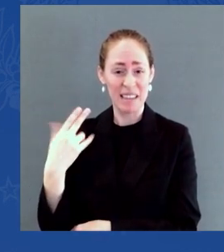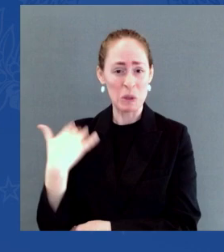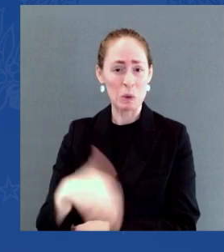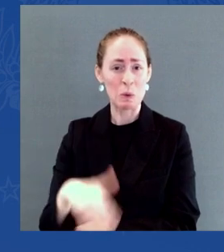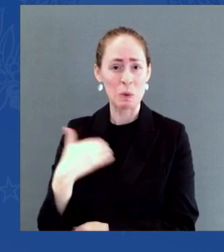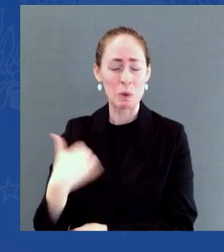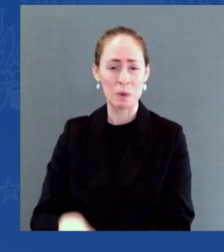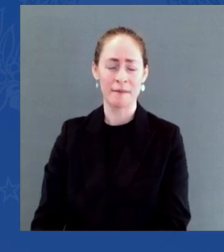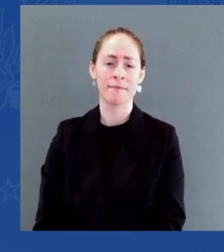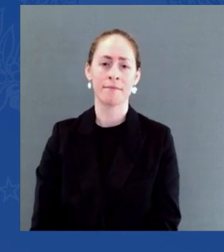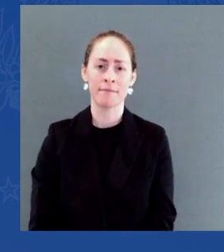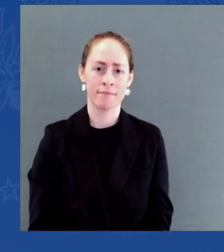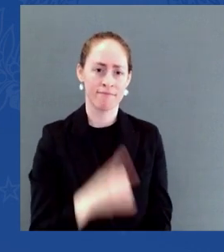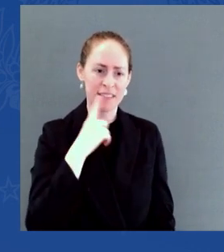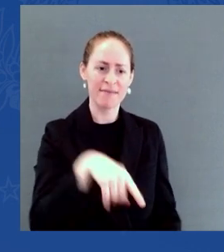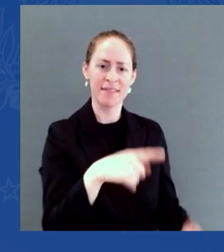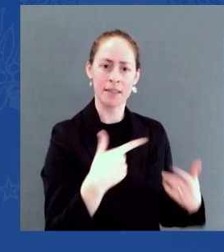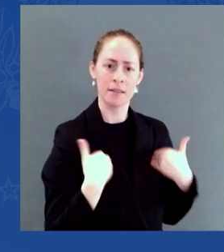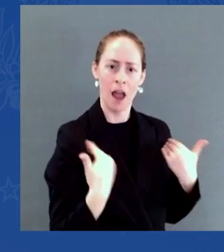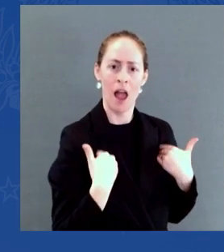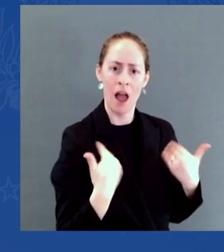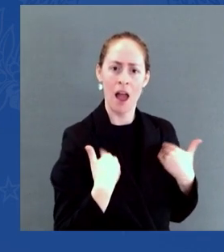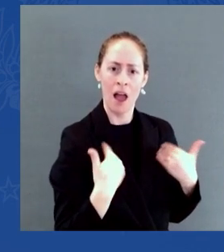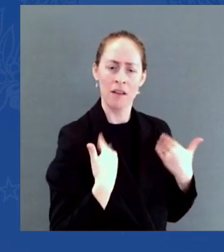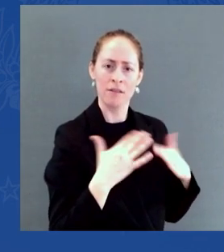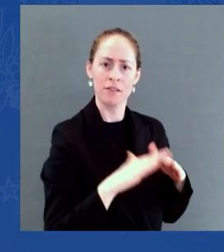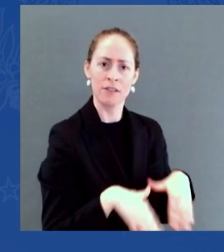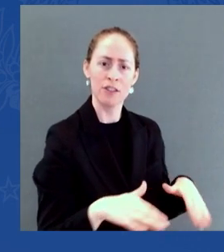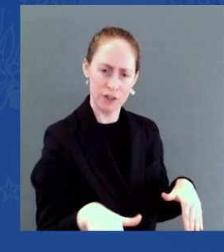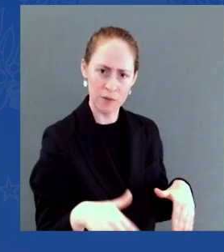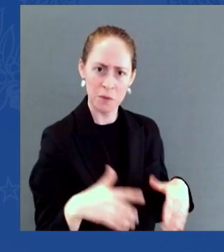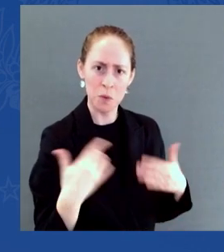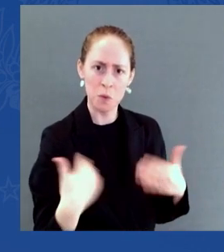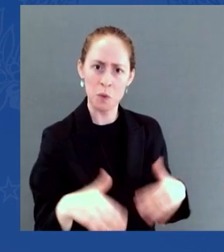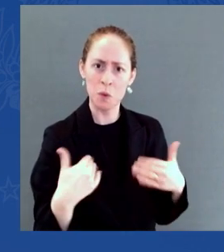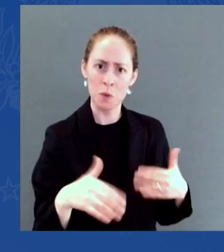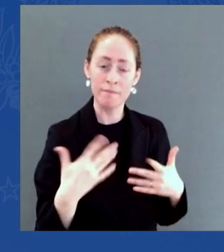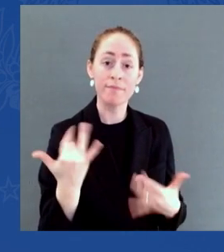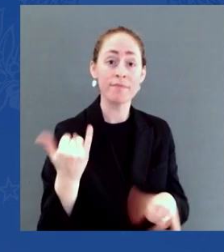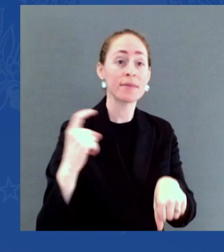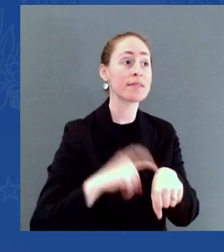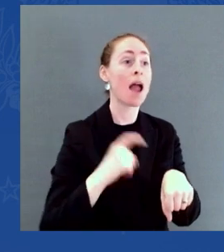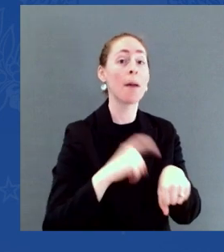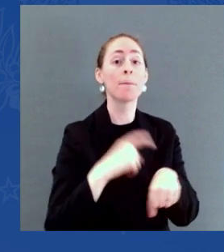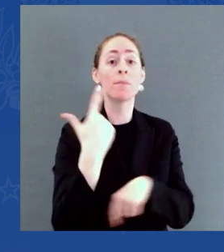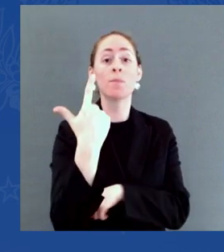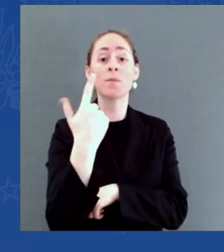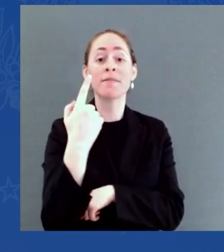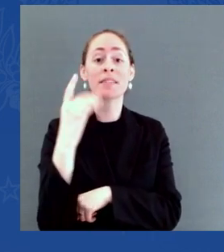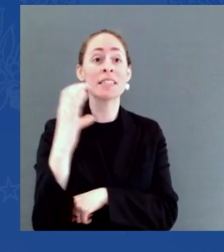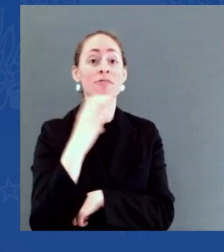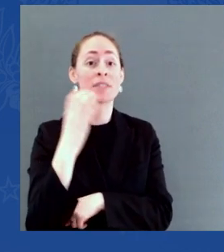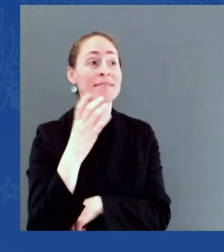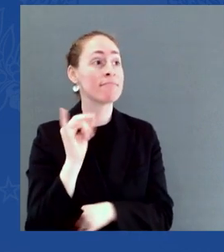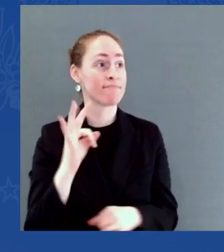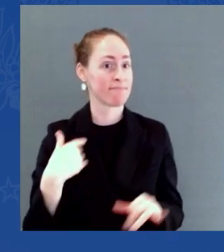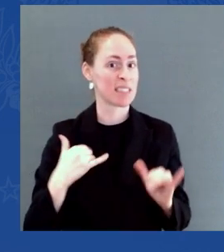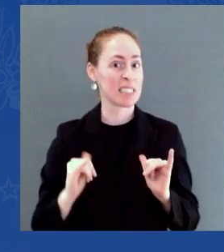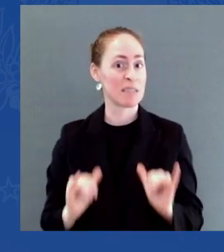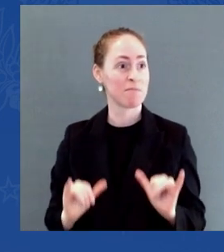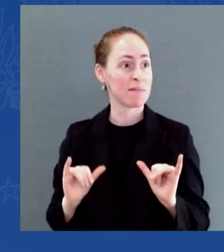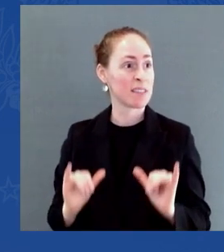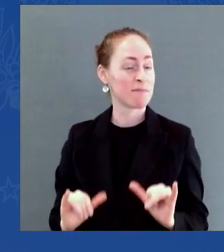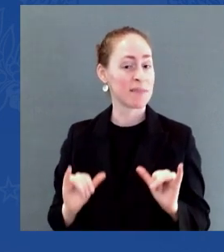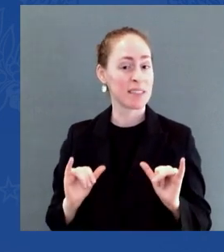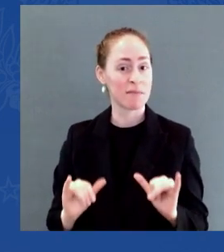century global economy if we continue to slide. One of the reasons I believe so firmly in this is because I know